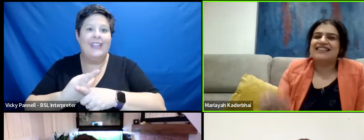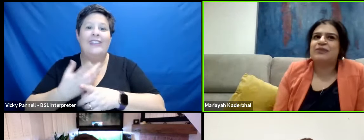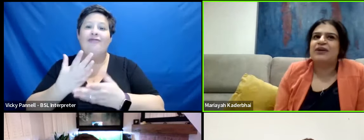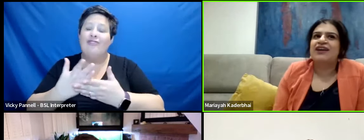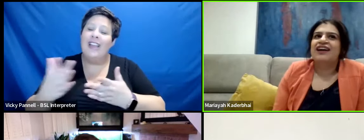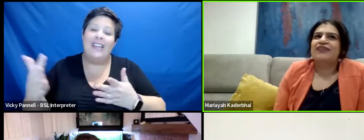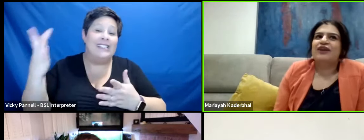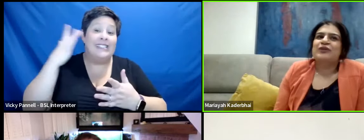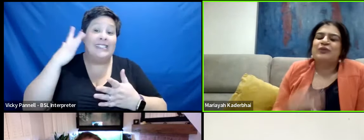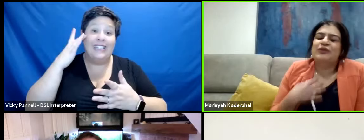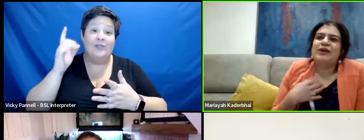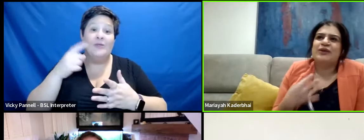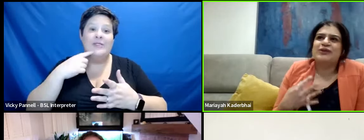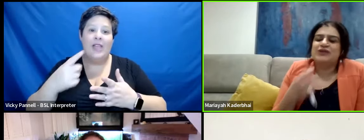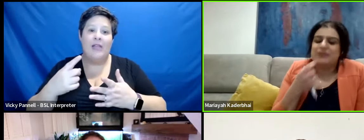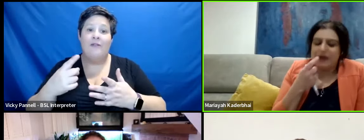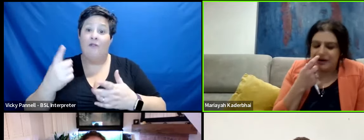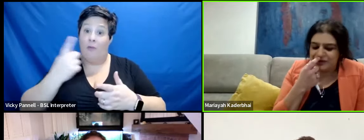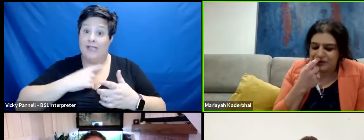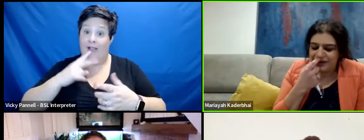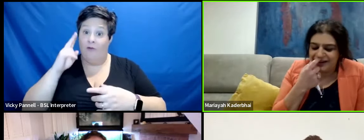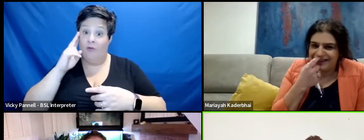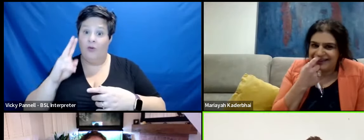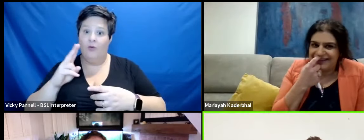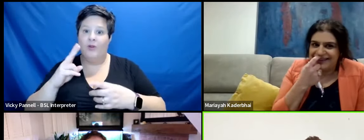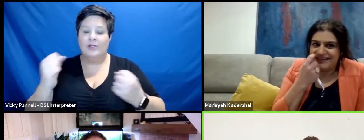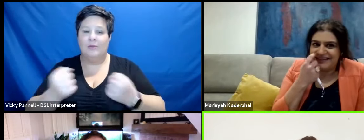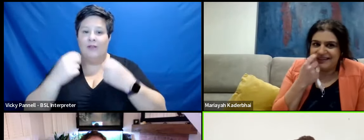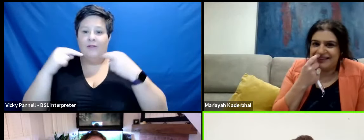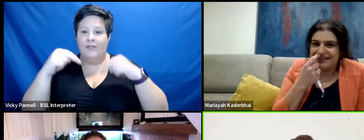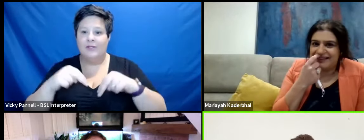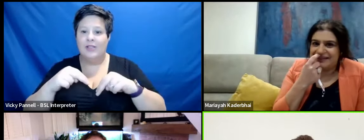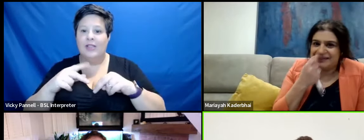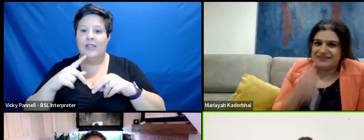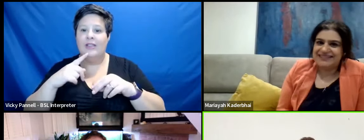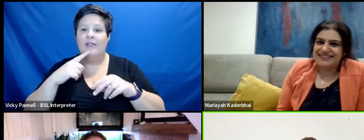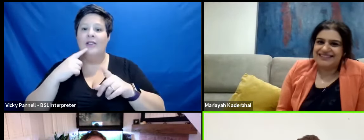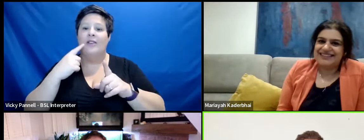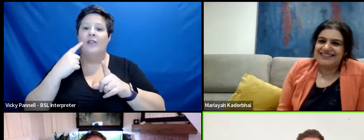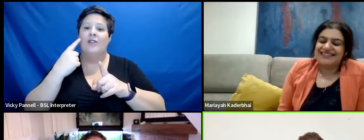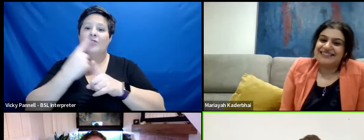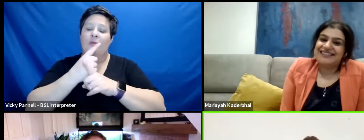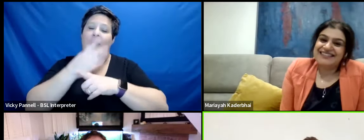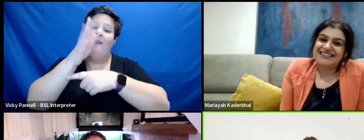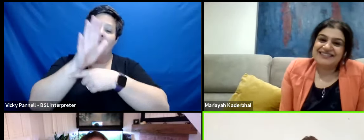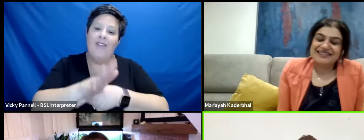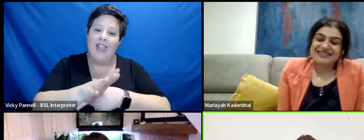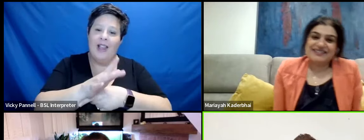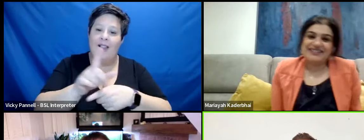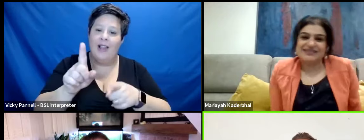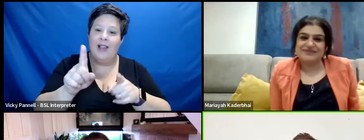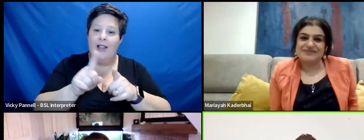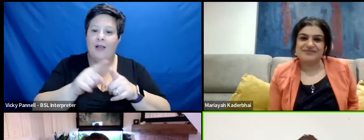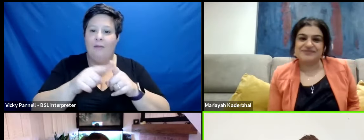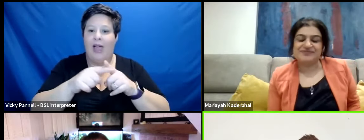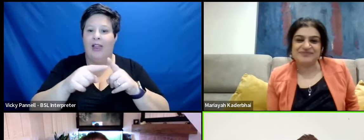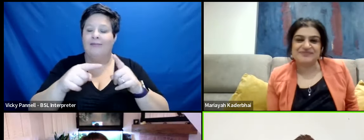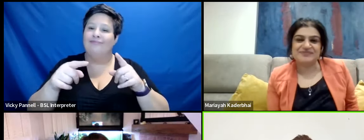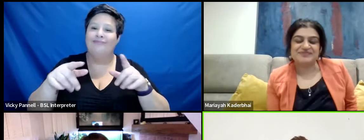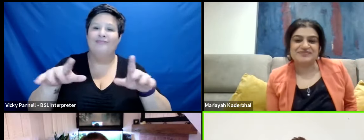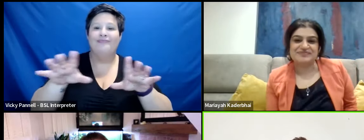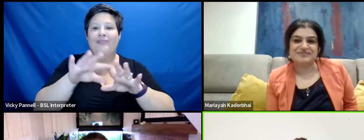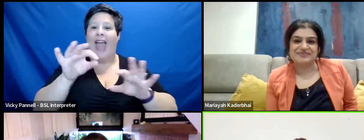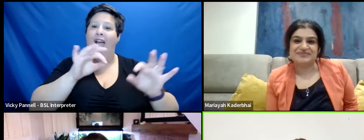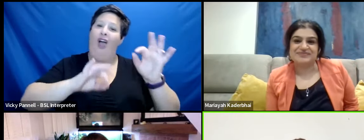really silly thing to say but for me when I was watching the power of the dog it's very easy to talk at a webinar about films and you know with like-minded artistic folk and it's